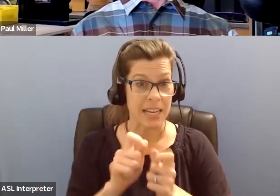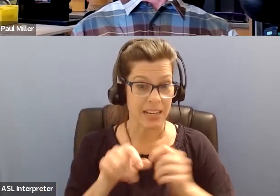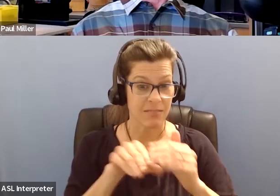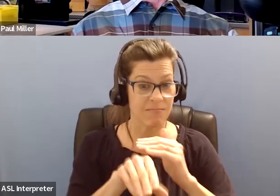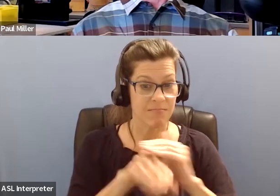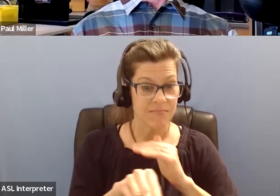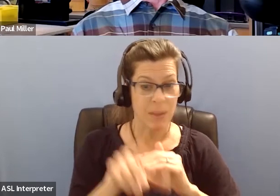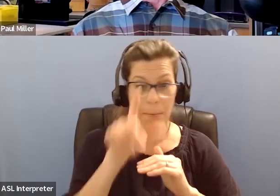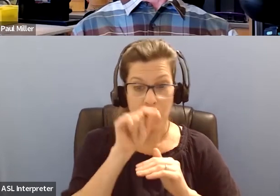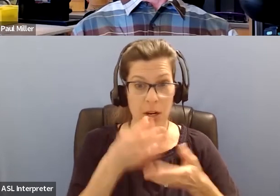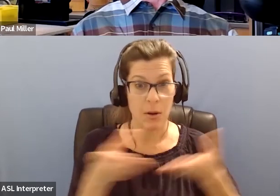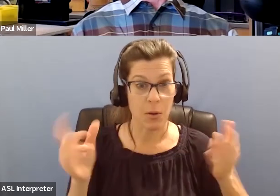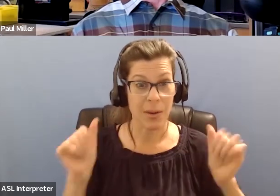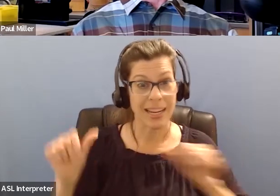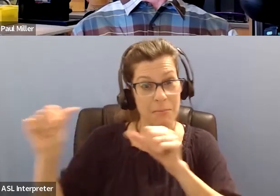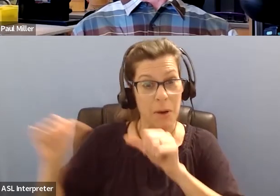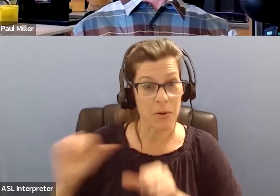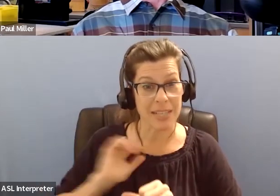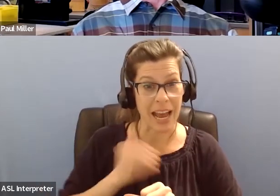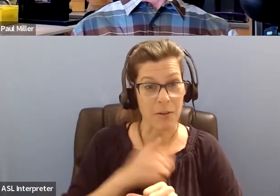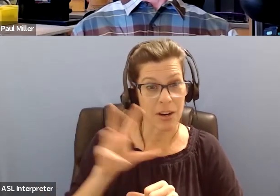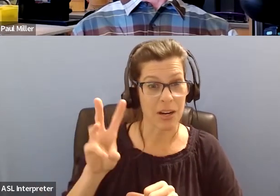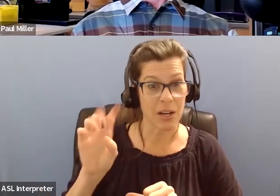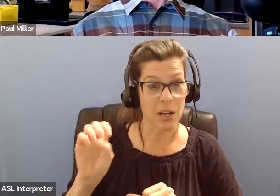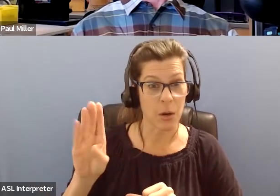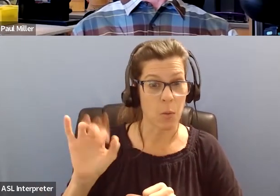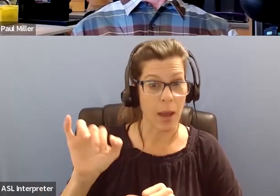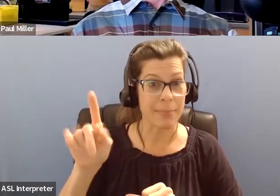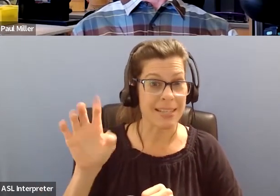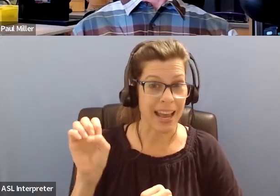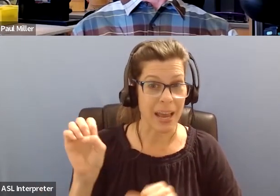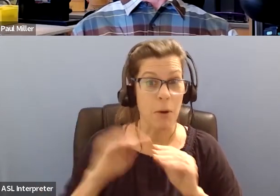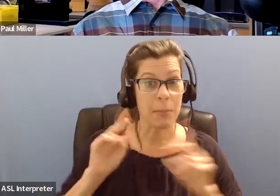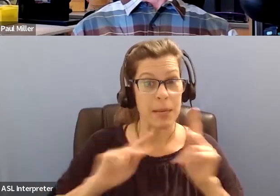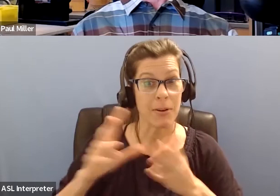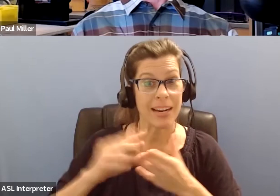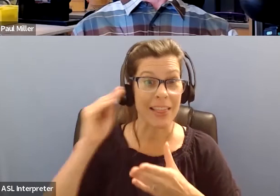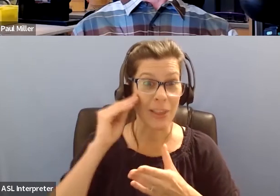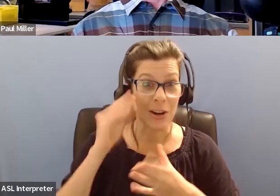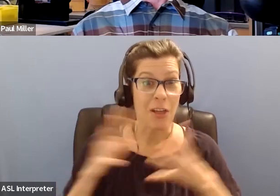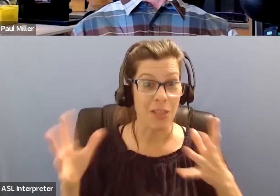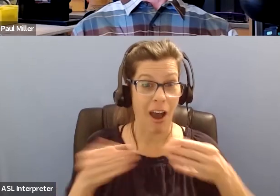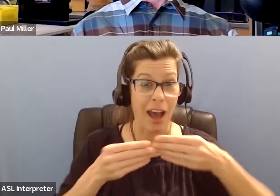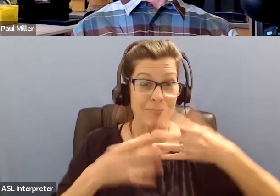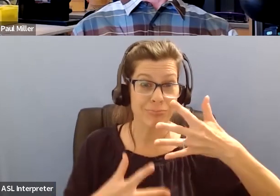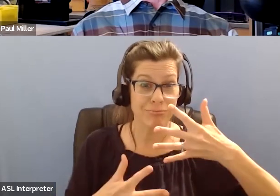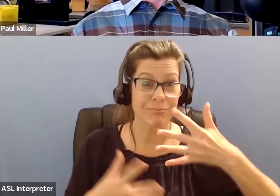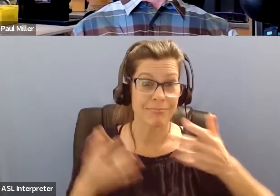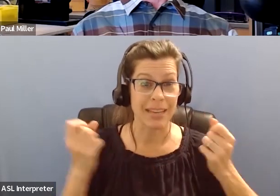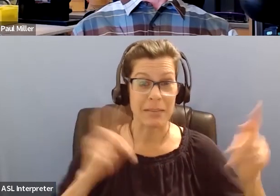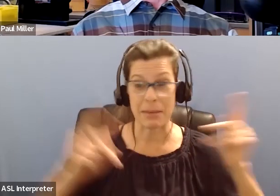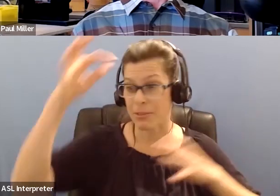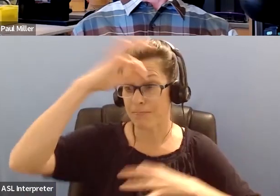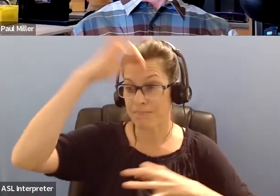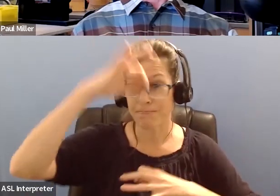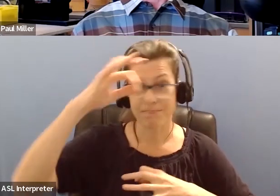Um, because we could maybe put it up on our website, the adaptive birding equipment rib page. So more people can find out because there's a lot of it, but a lot of people don't know about